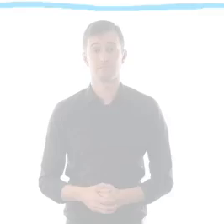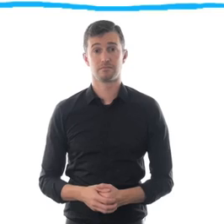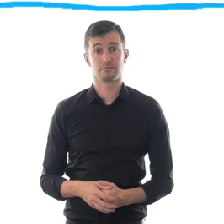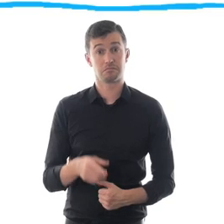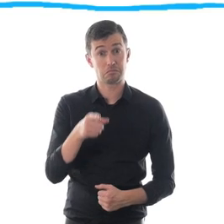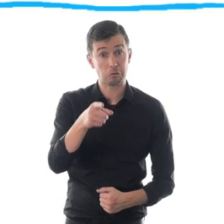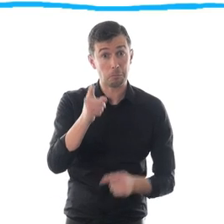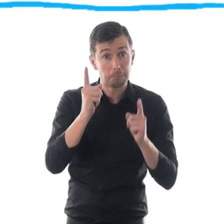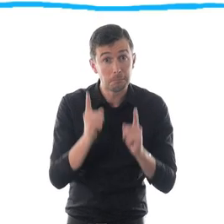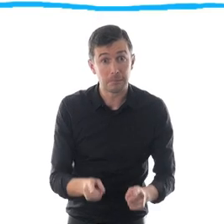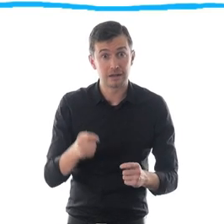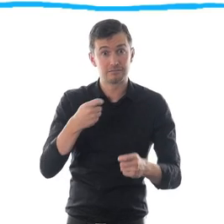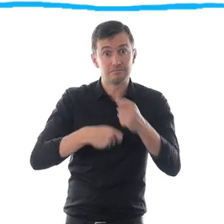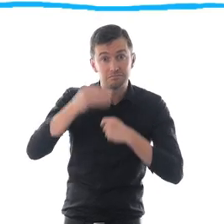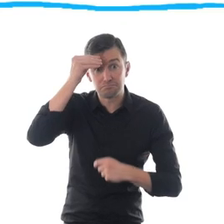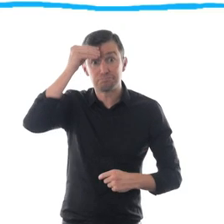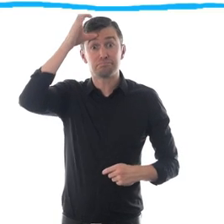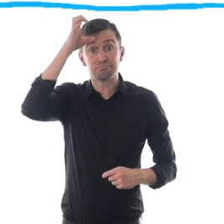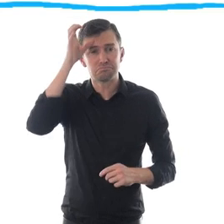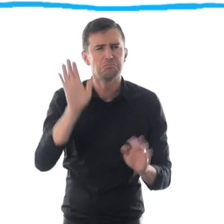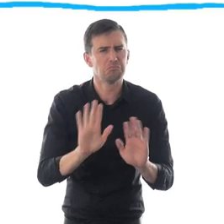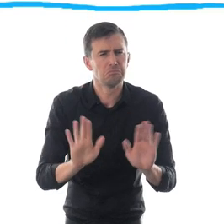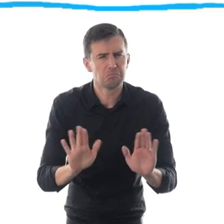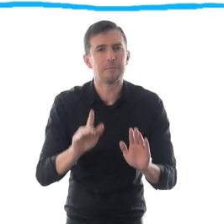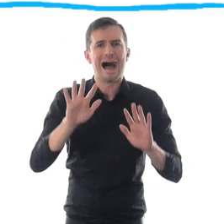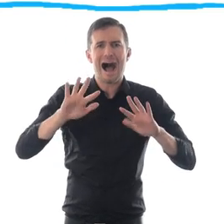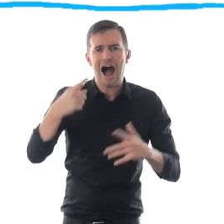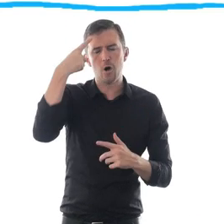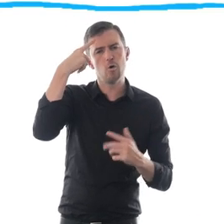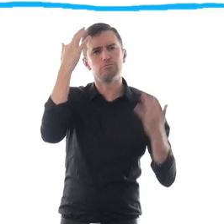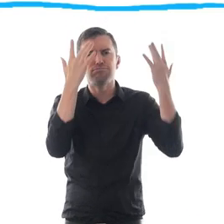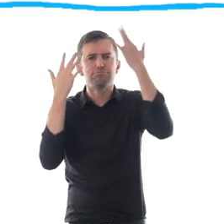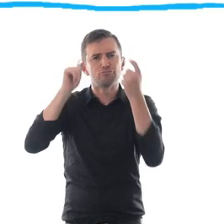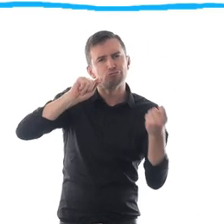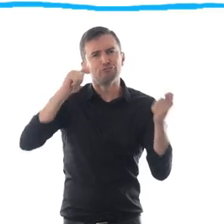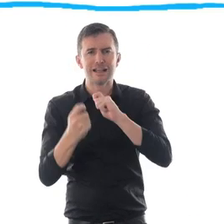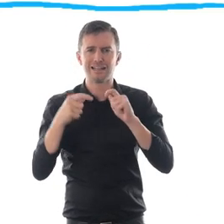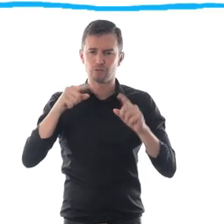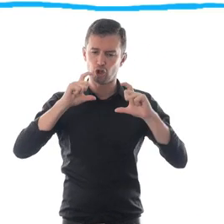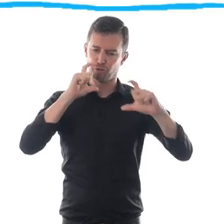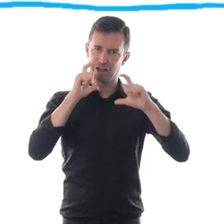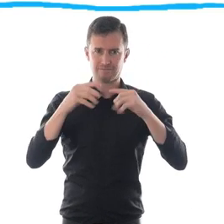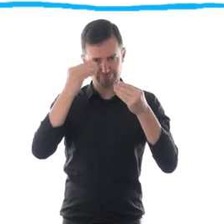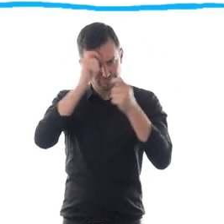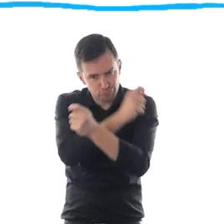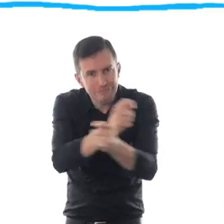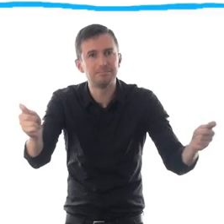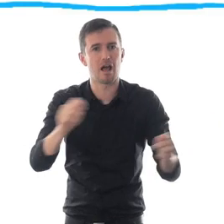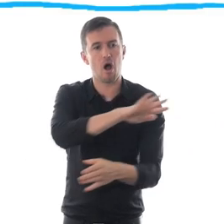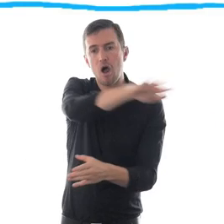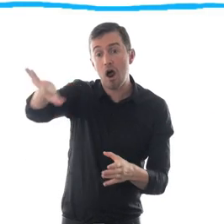Without needing to become an expert, there are things you can do right now to make sure your communication respects rights and promotes inclusion.